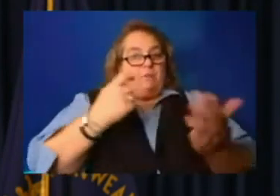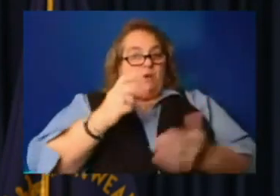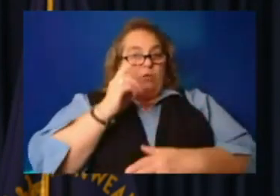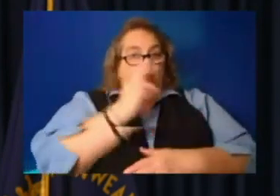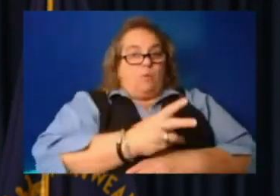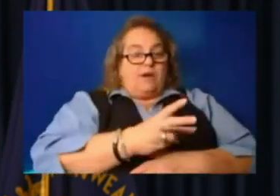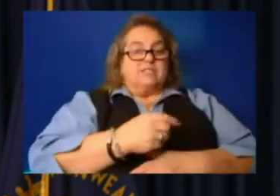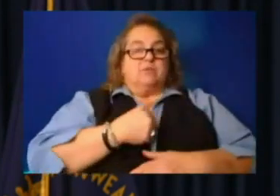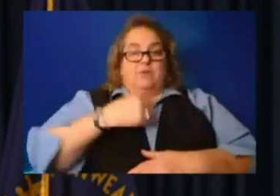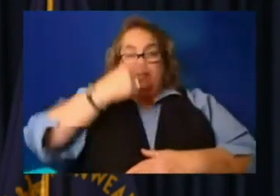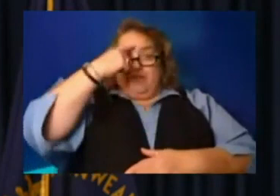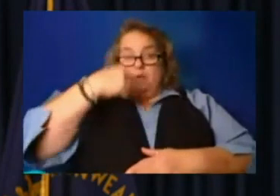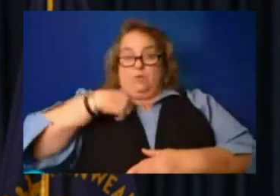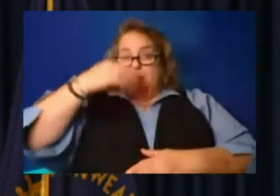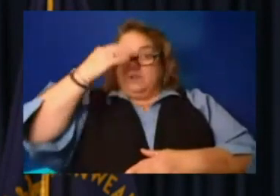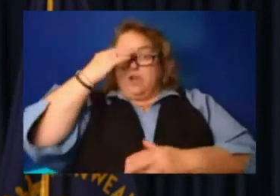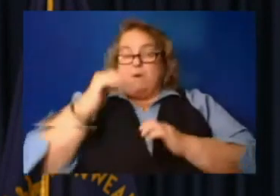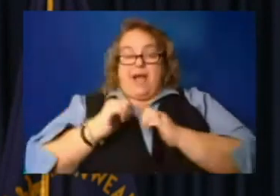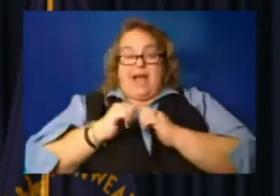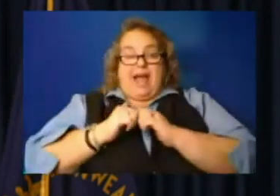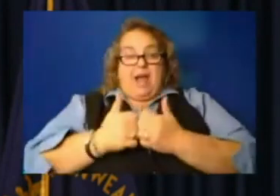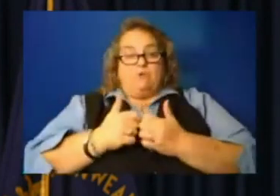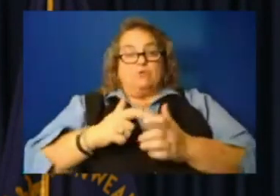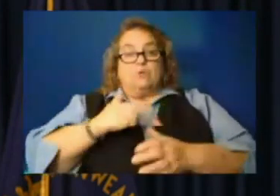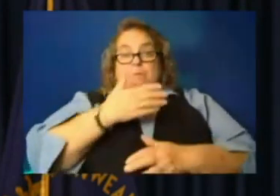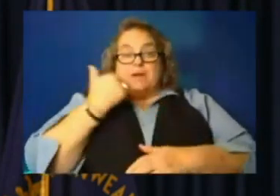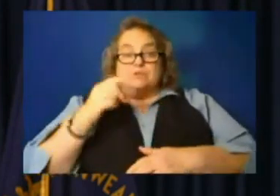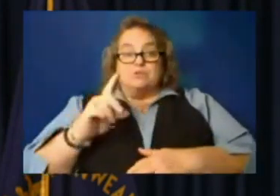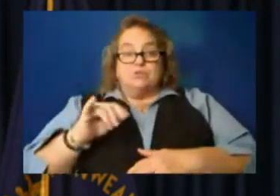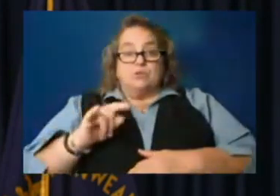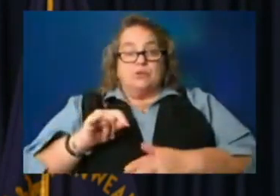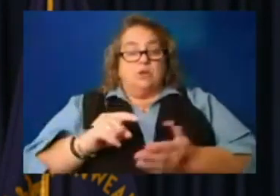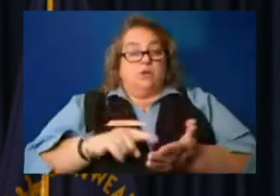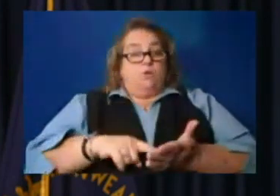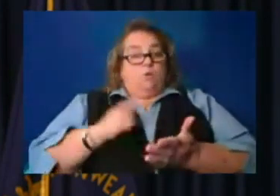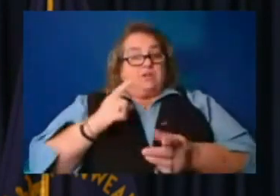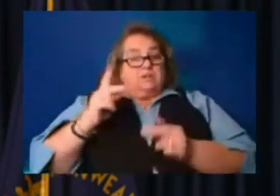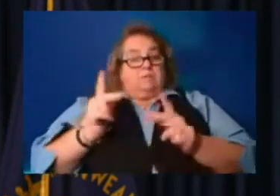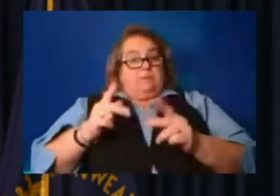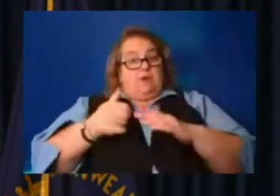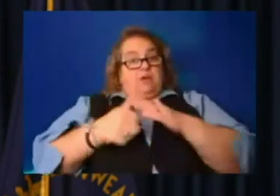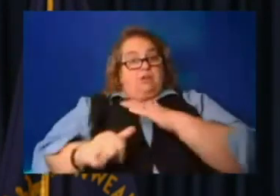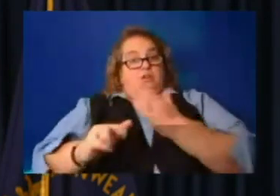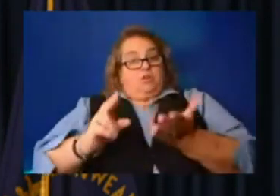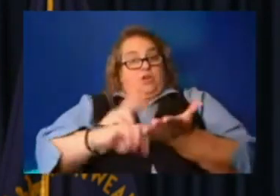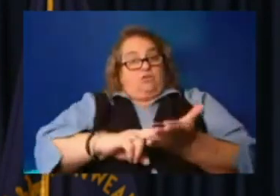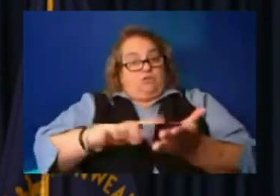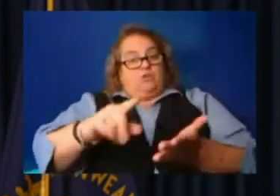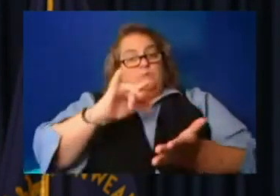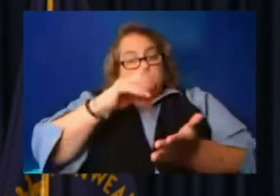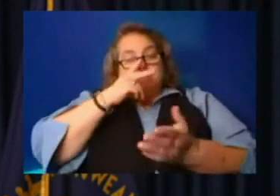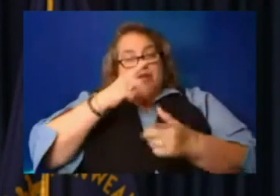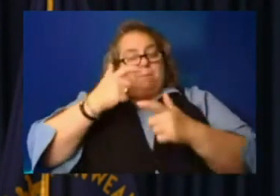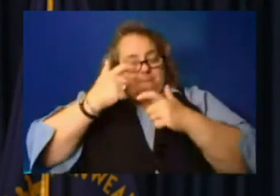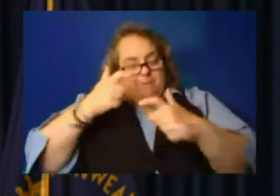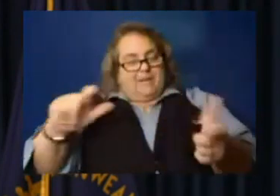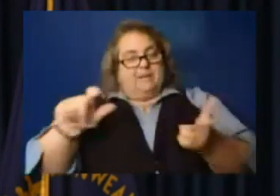how to best do it. Once folks are under contract, you will see a major change.